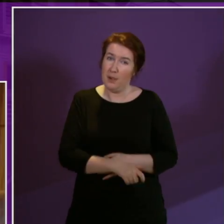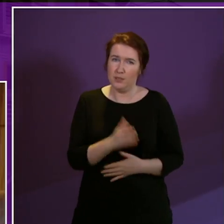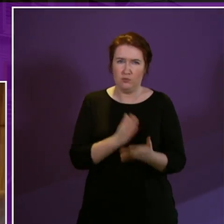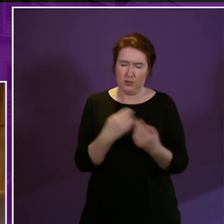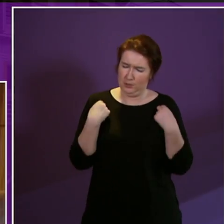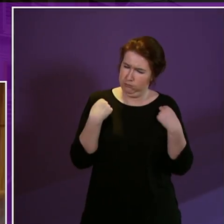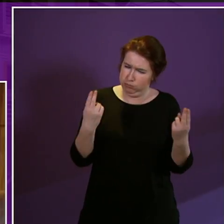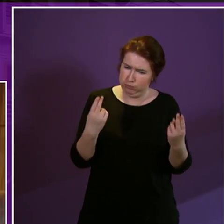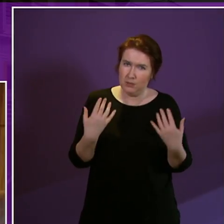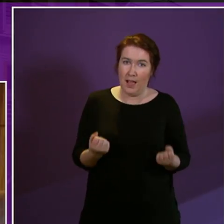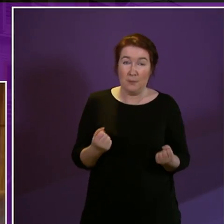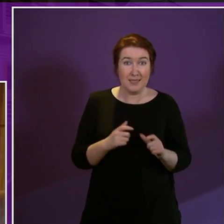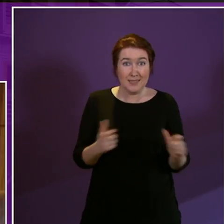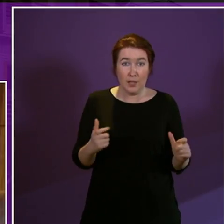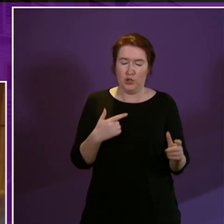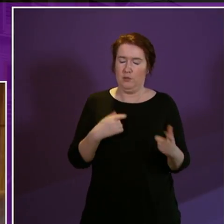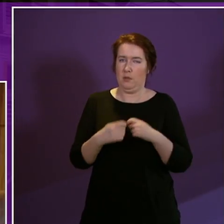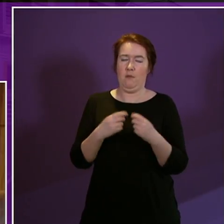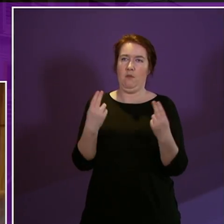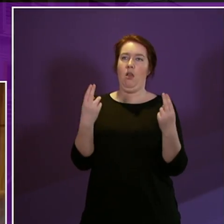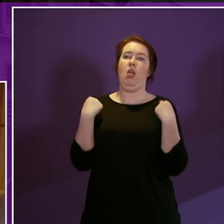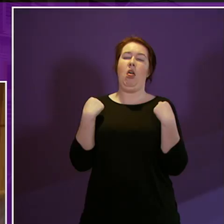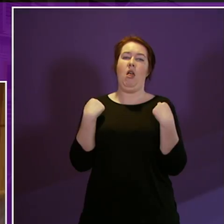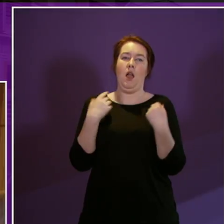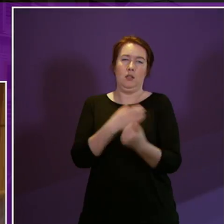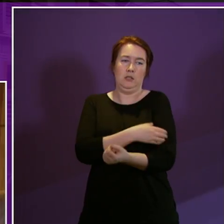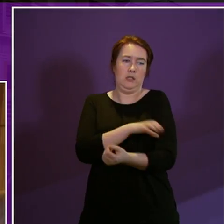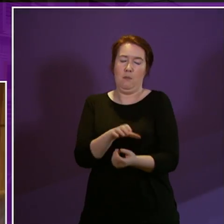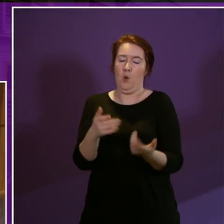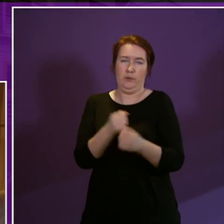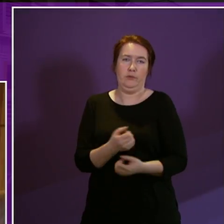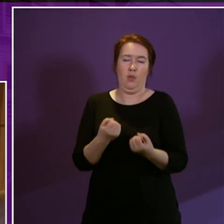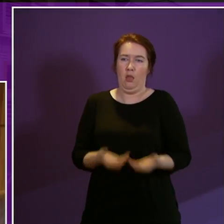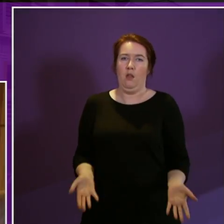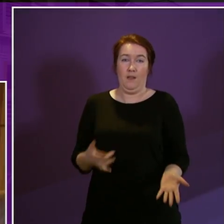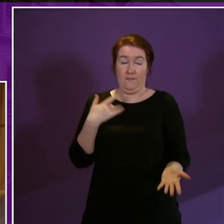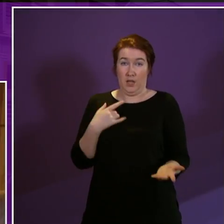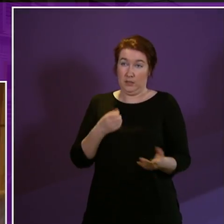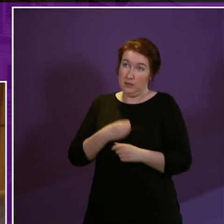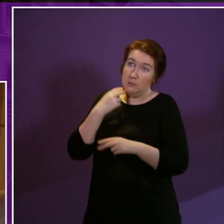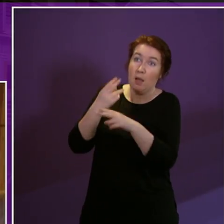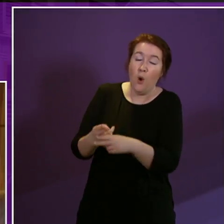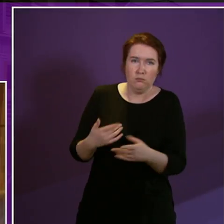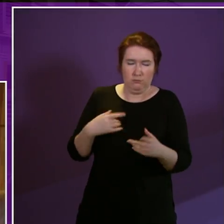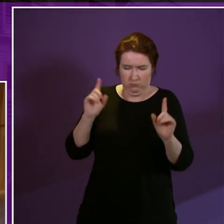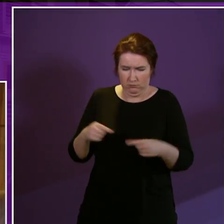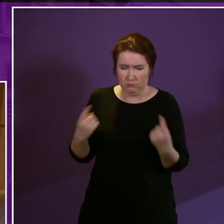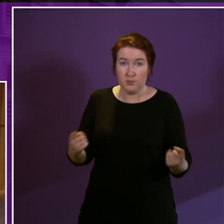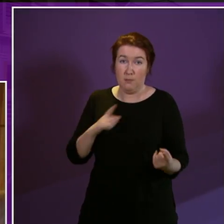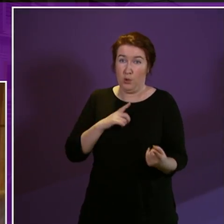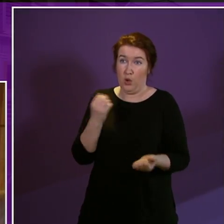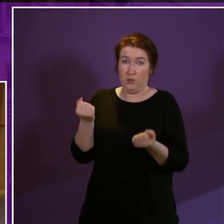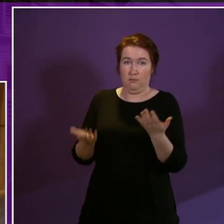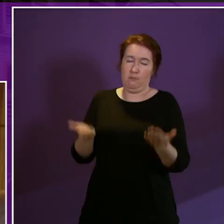but she was cowed and disempowered by this process she felt unable to speak up for herself as the balance of power was definitely